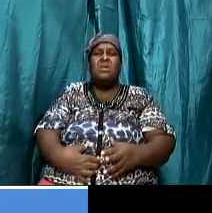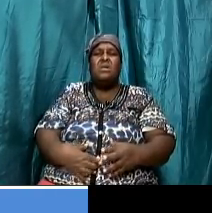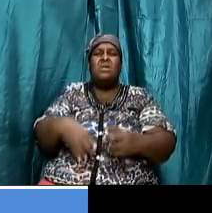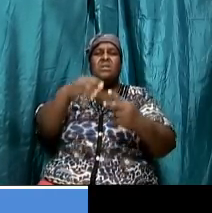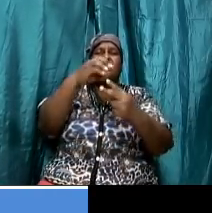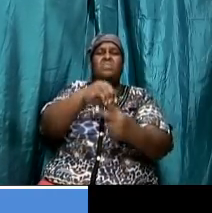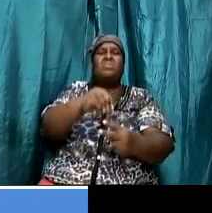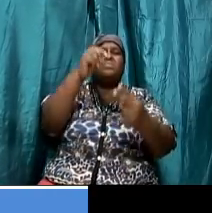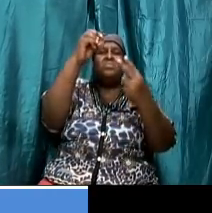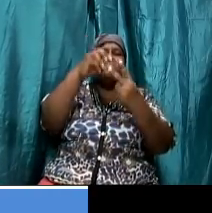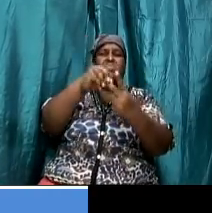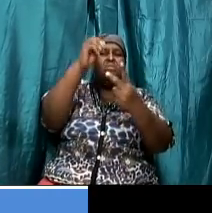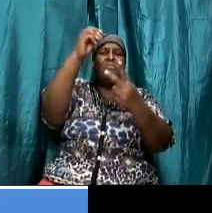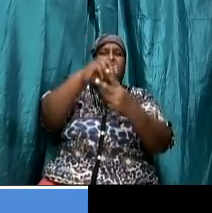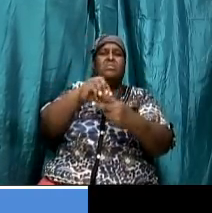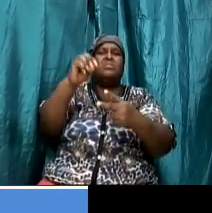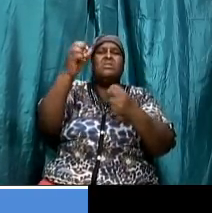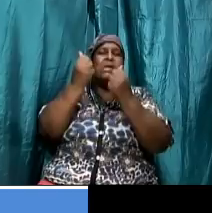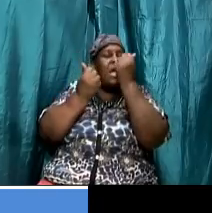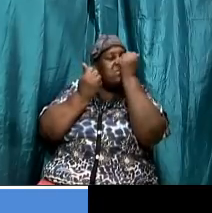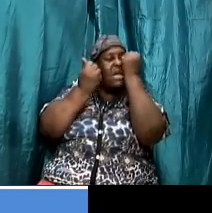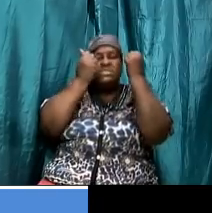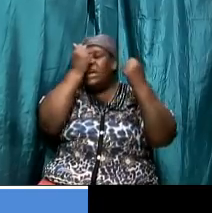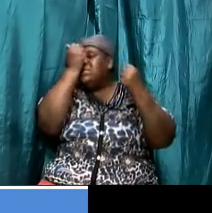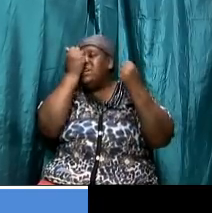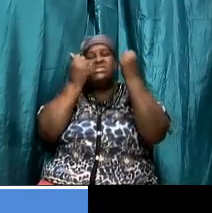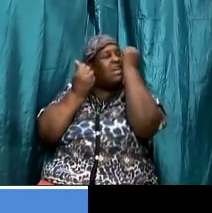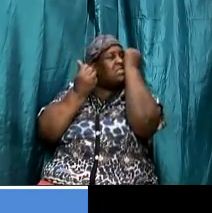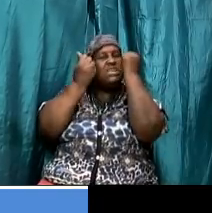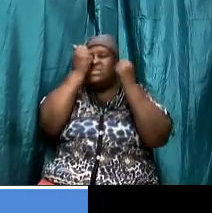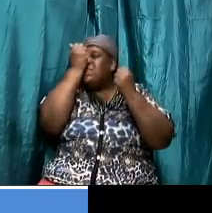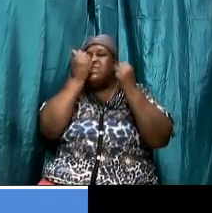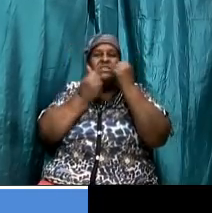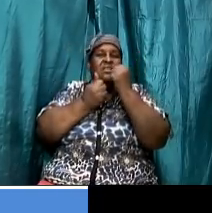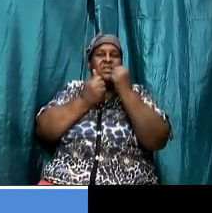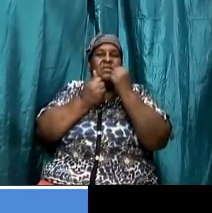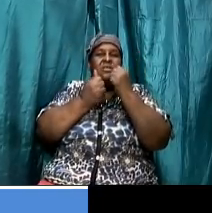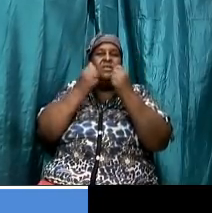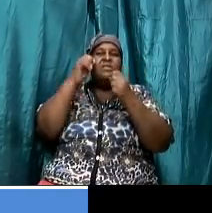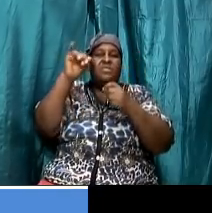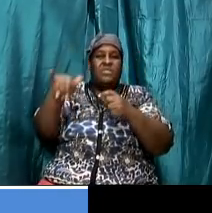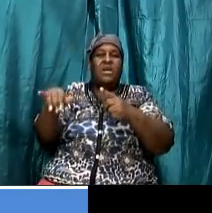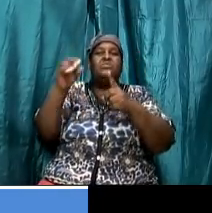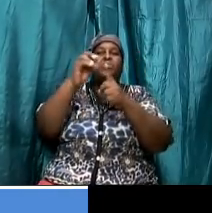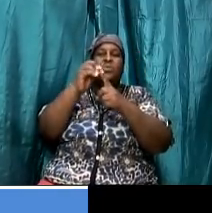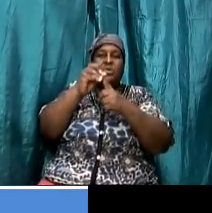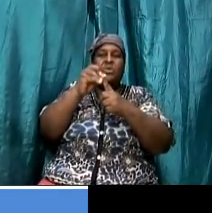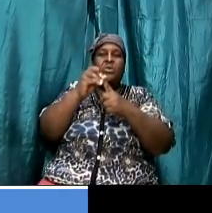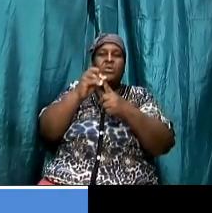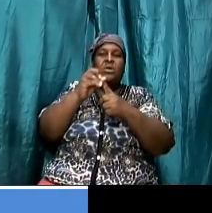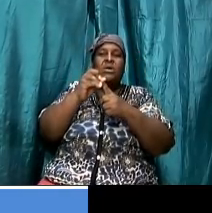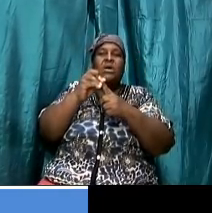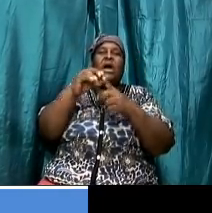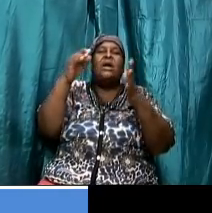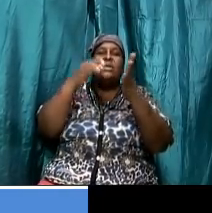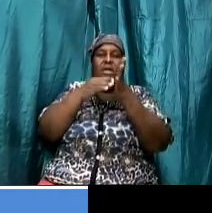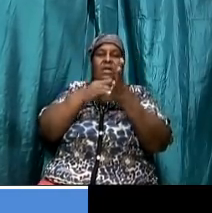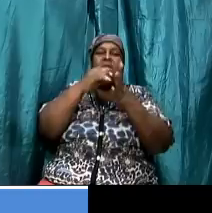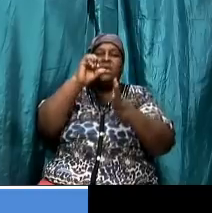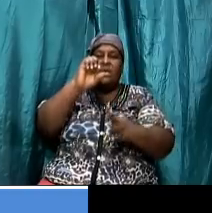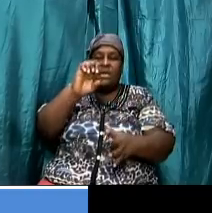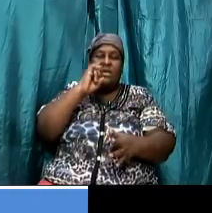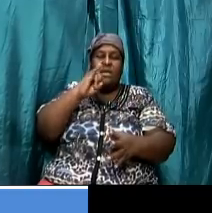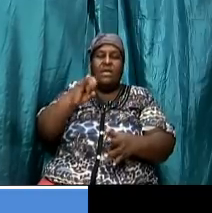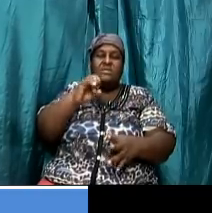corn and to eat that word sabbat day again is sabbaton and obviously the context here speaks